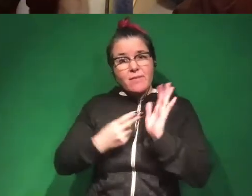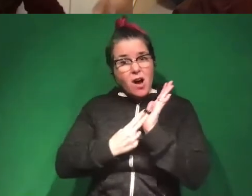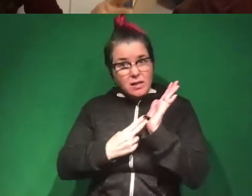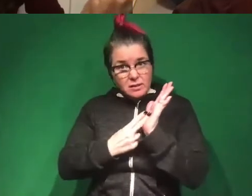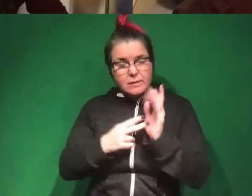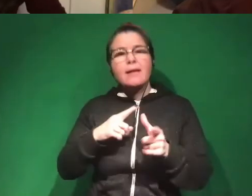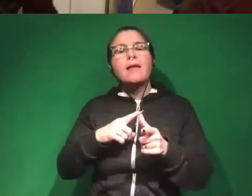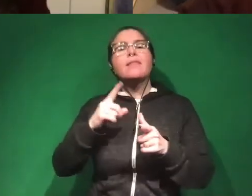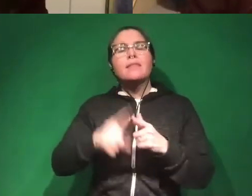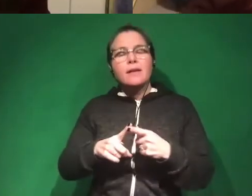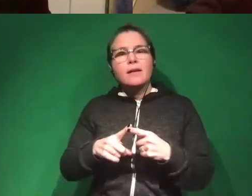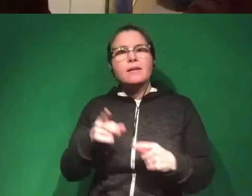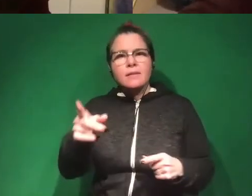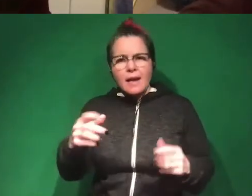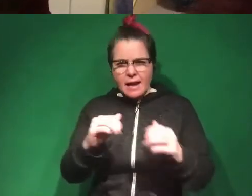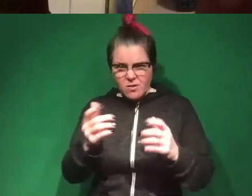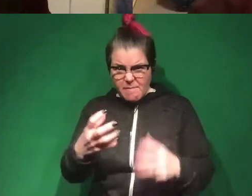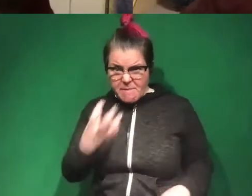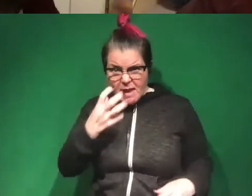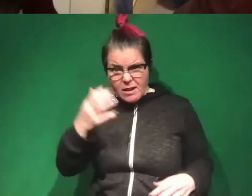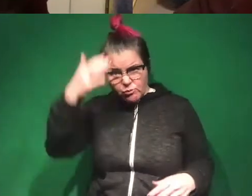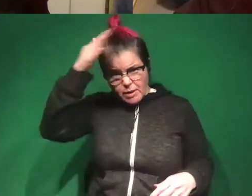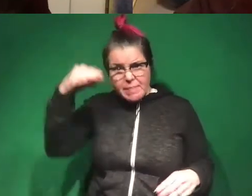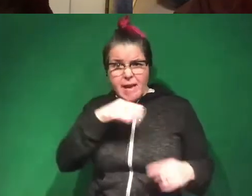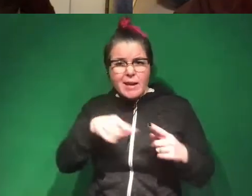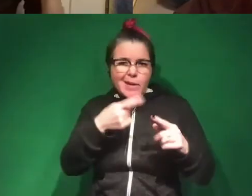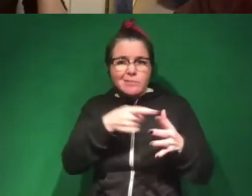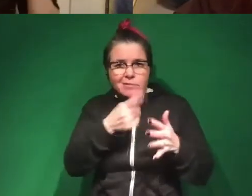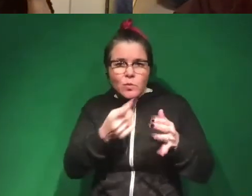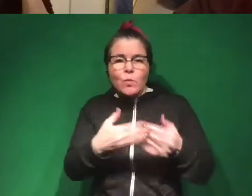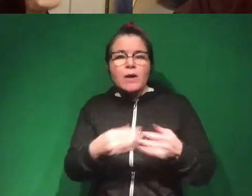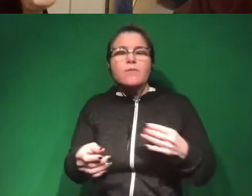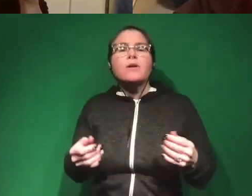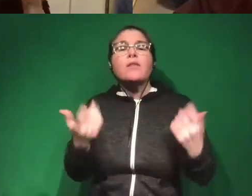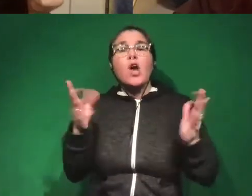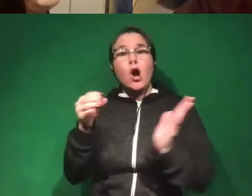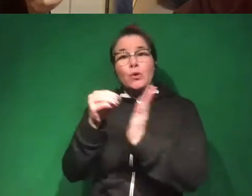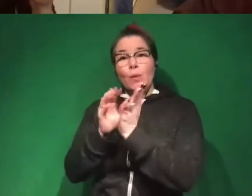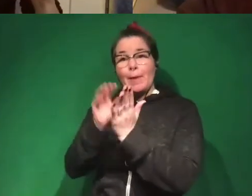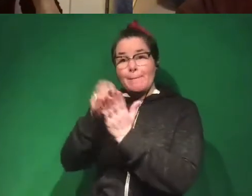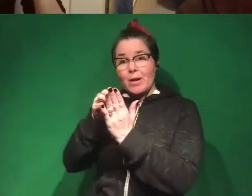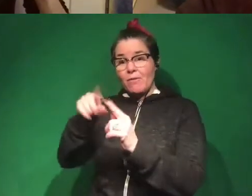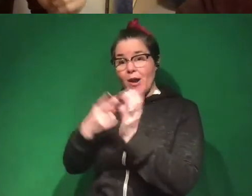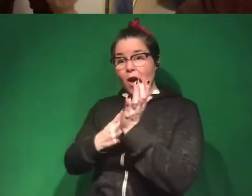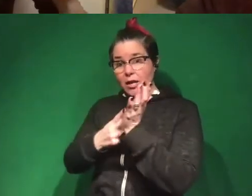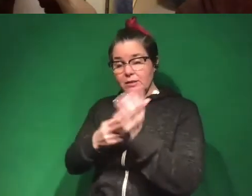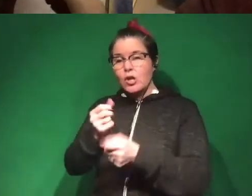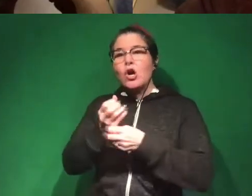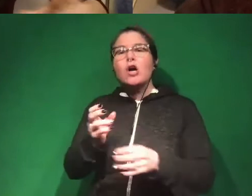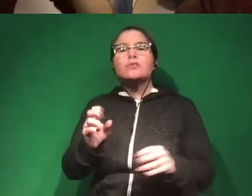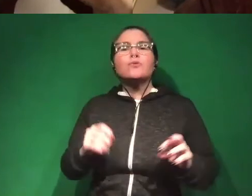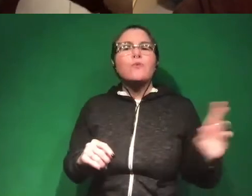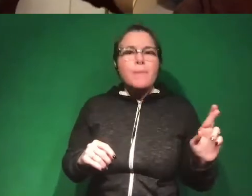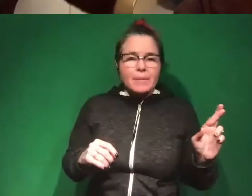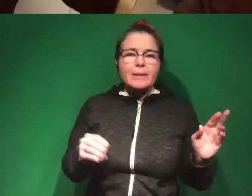then they said, how mad are you that President Trump lied about whatever? And having written that paragraph about honesty caused Republicans to be